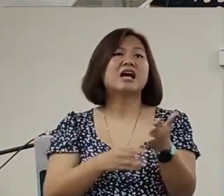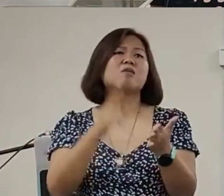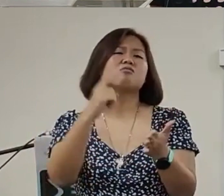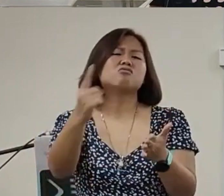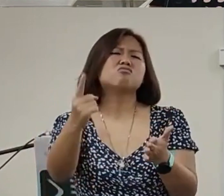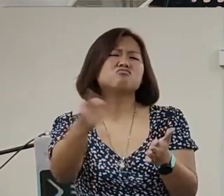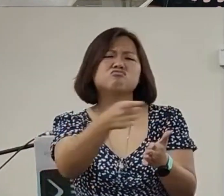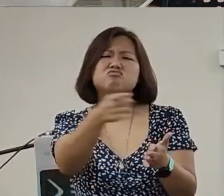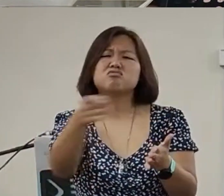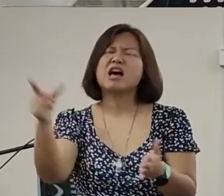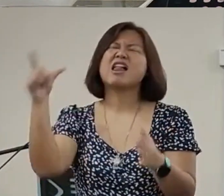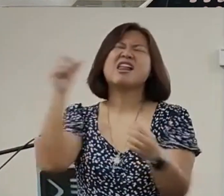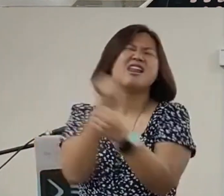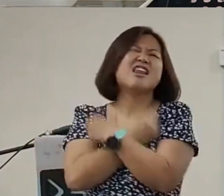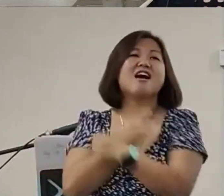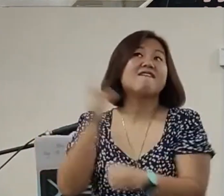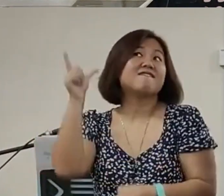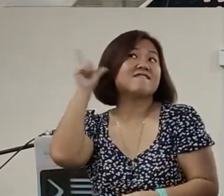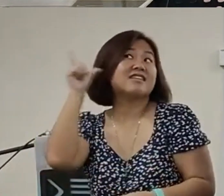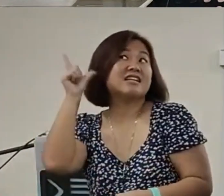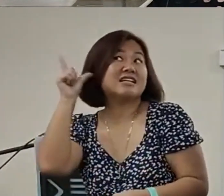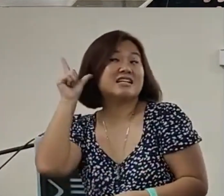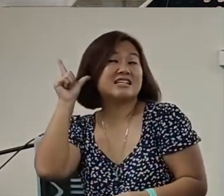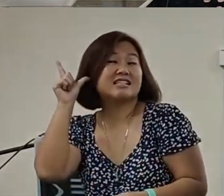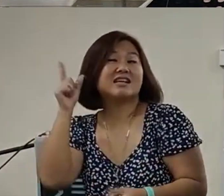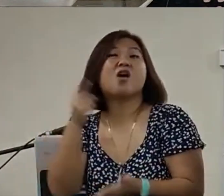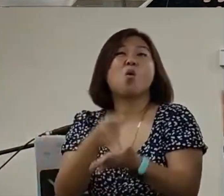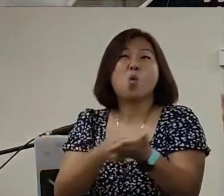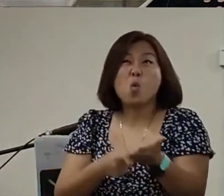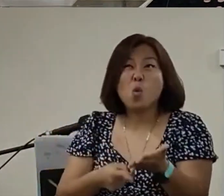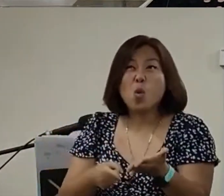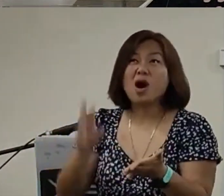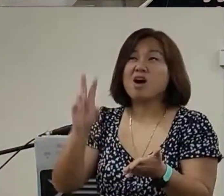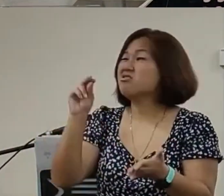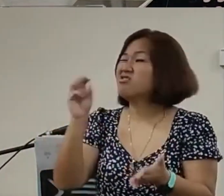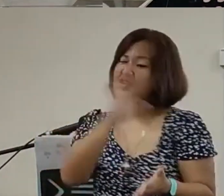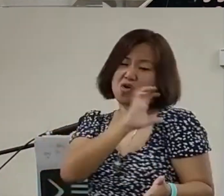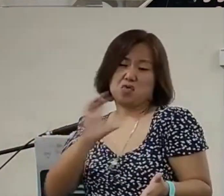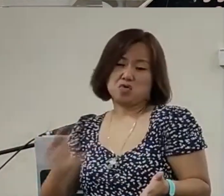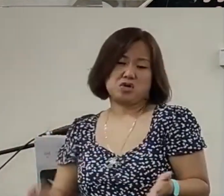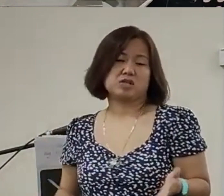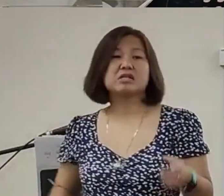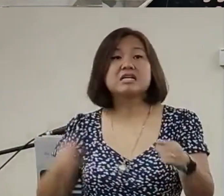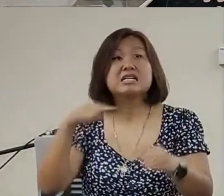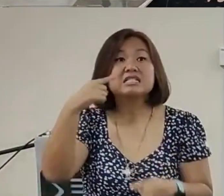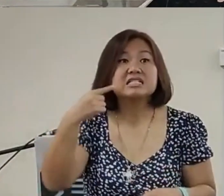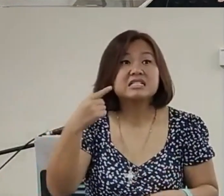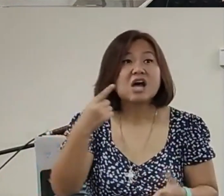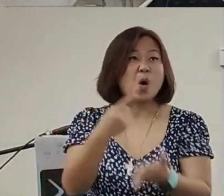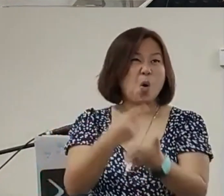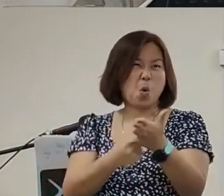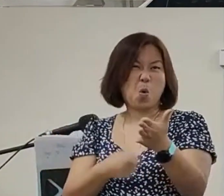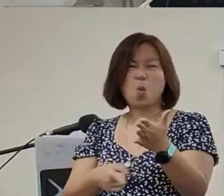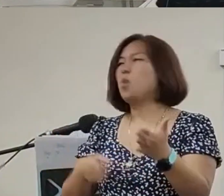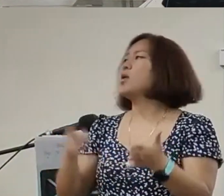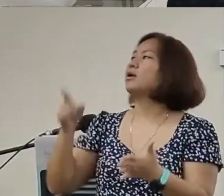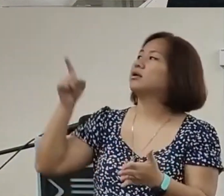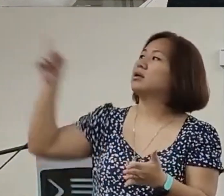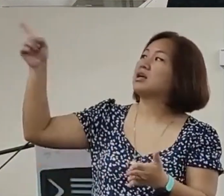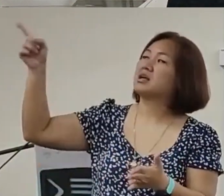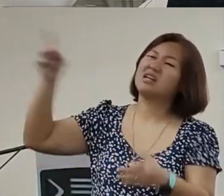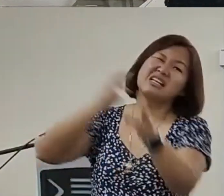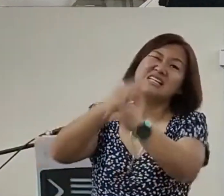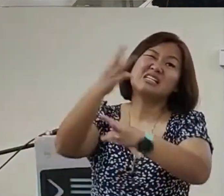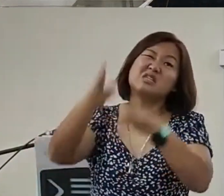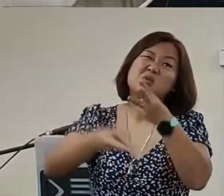love listening to whatNon-believers have to sayYou love to listening to whatUngodly things taking place